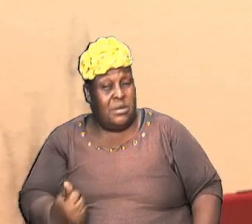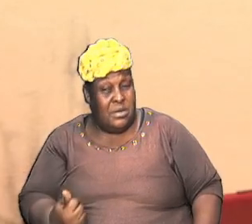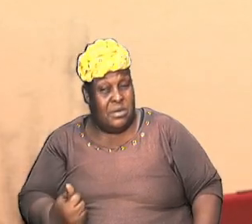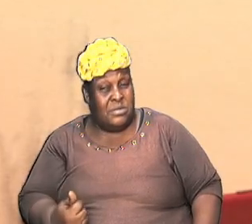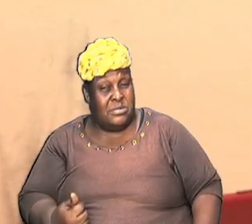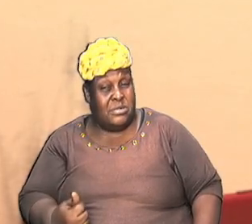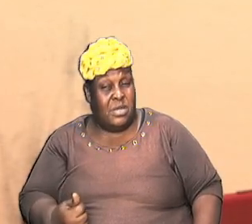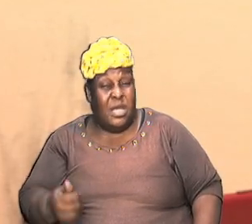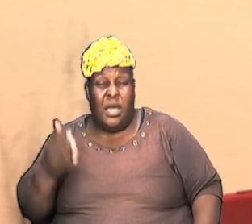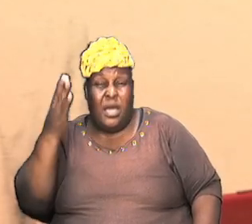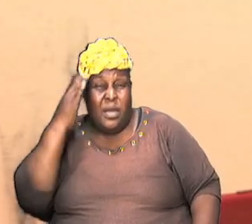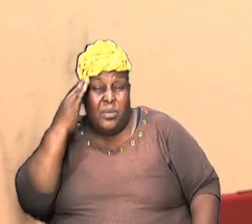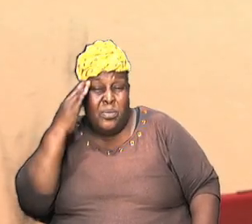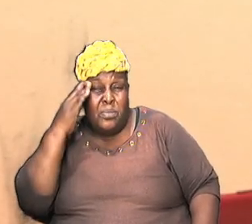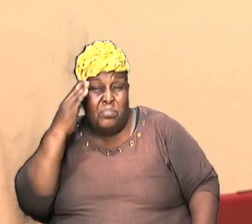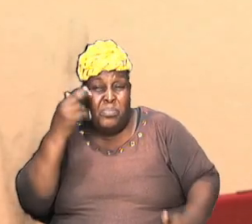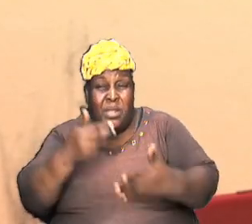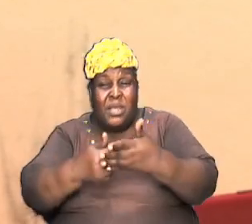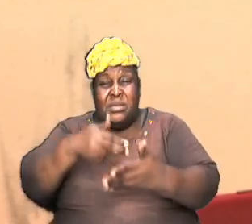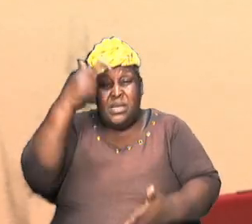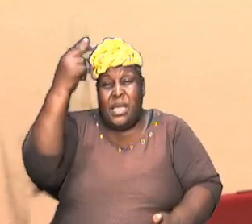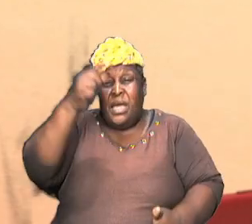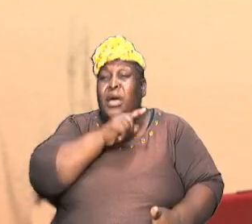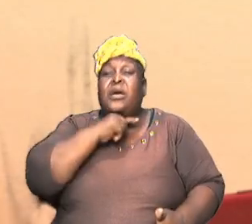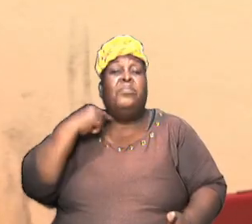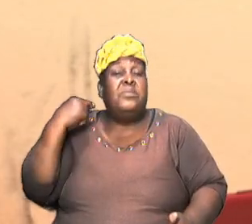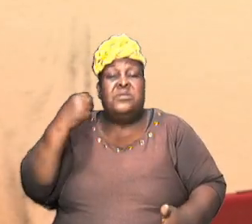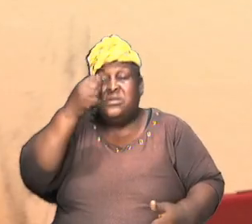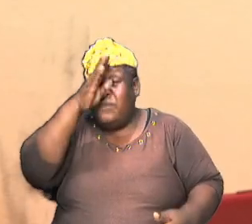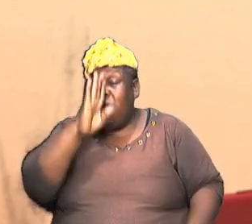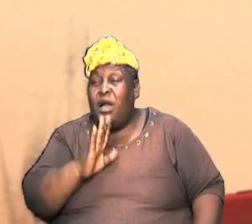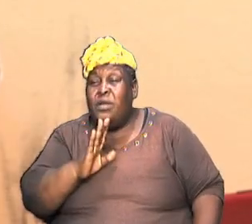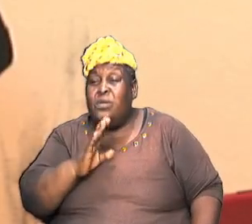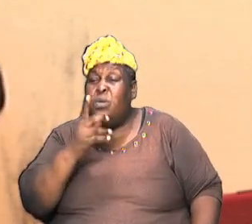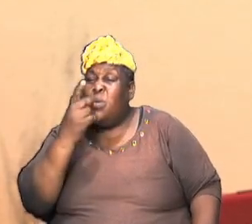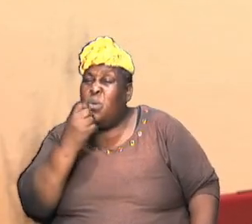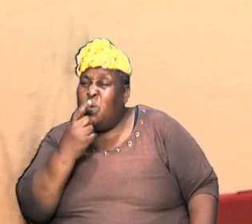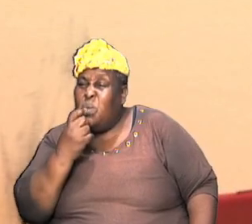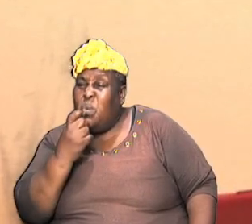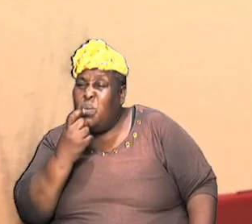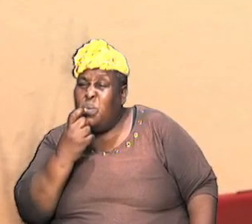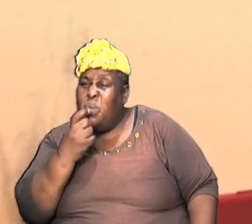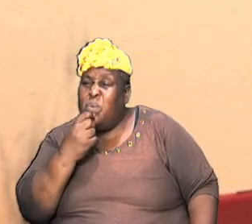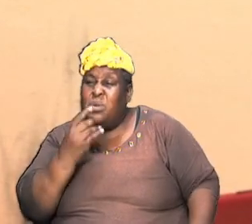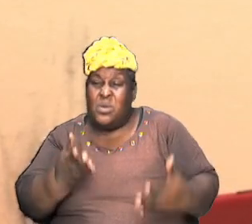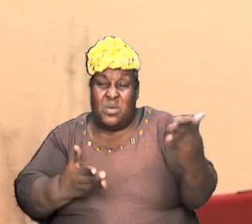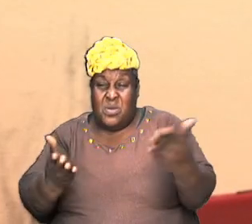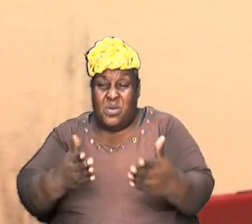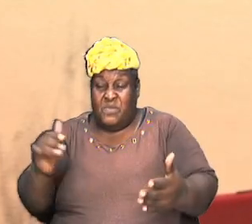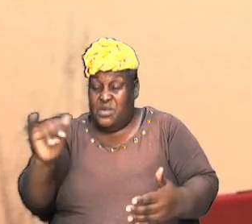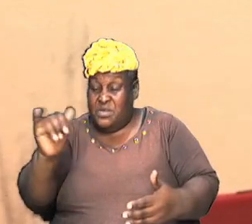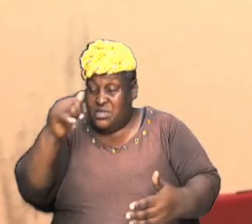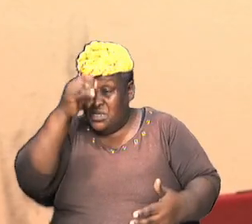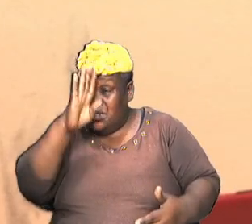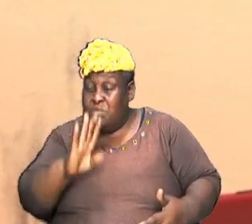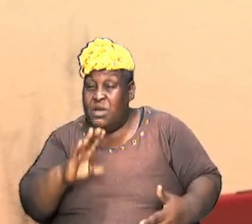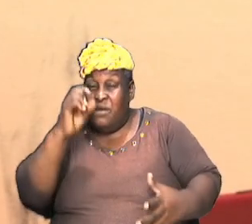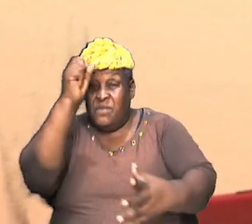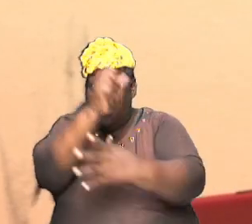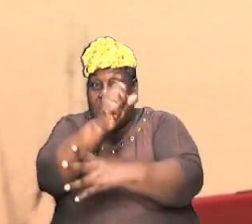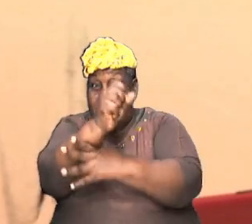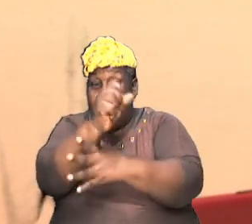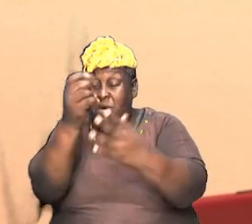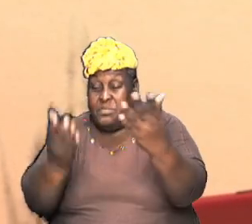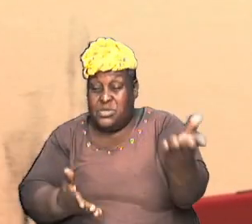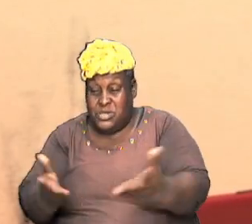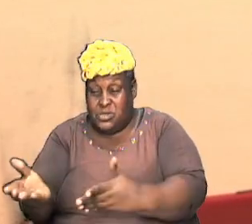recognize him as the high priest of the most high God who was serving the same God that Abraham was serving now remember this in